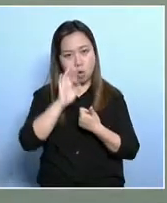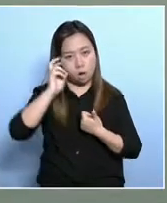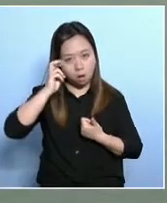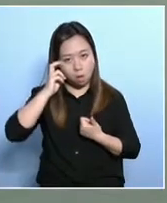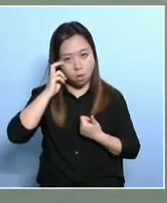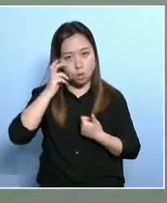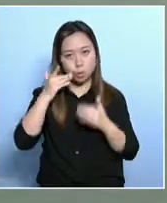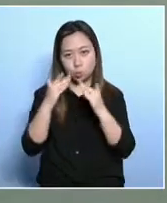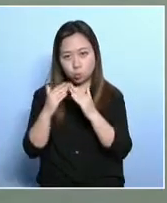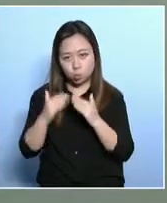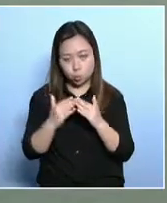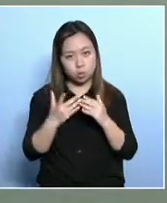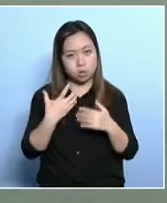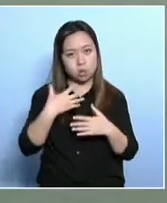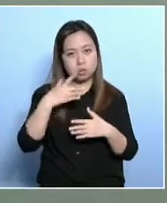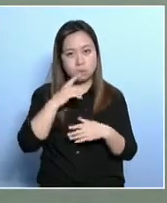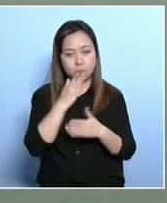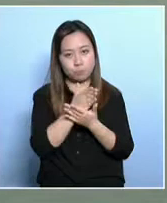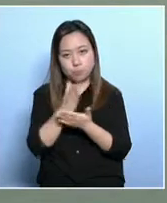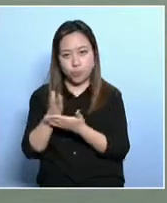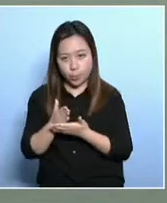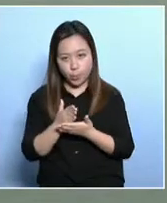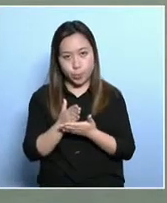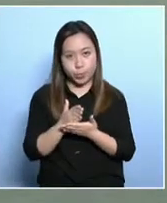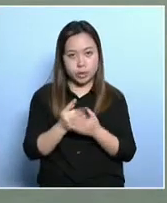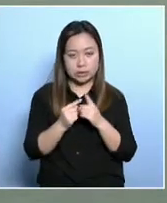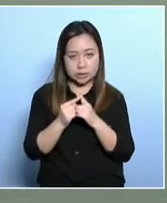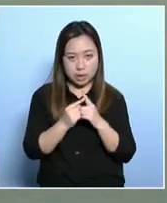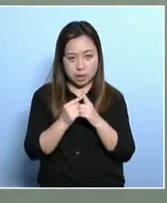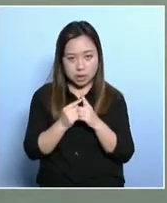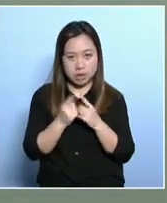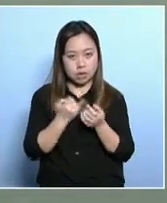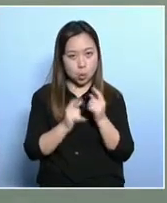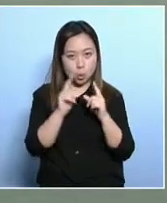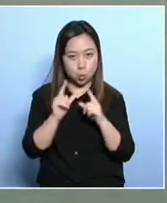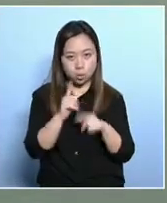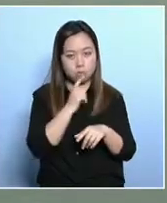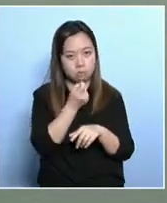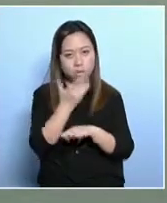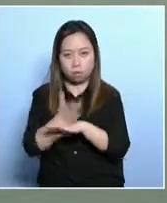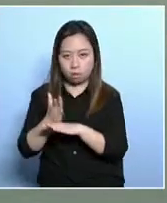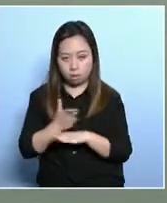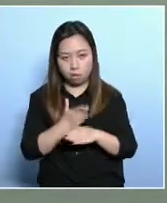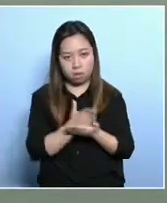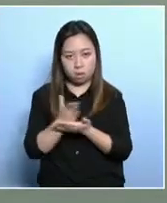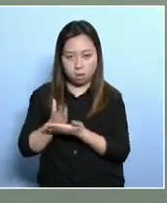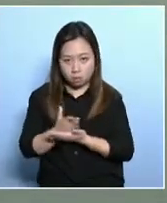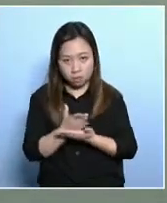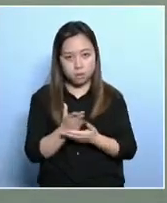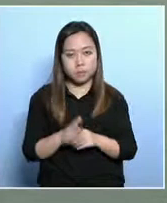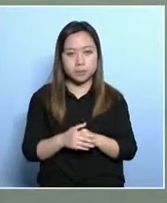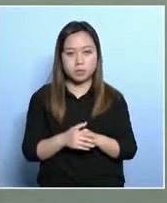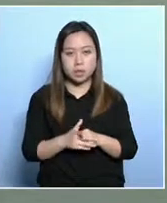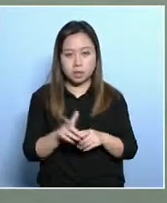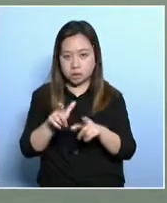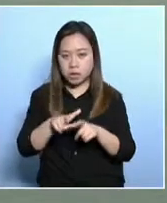certain questions. Now I didn't consider that within the same household, the members can enjoy